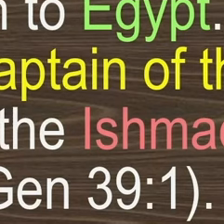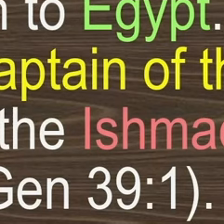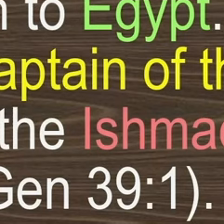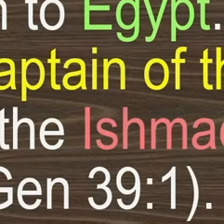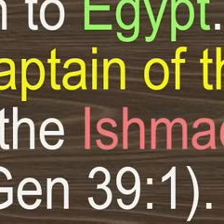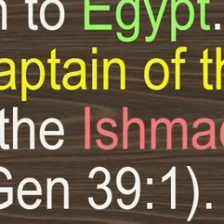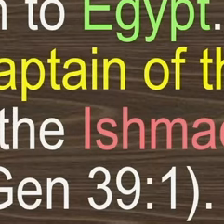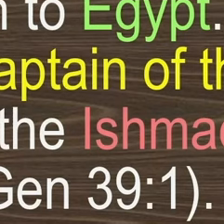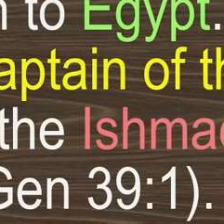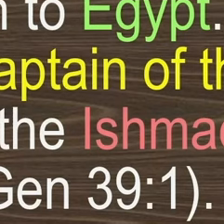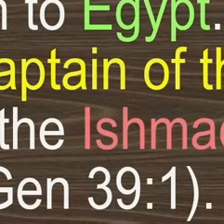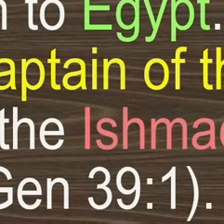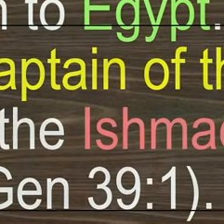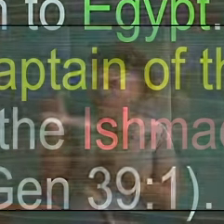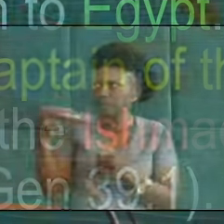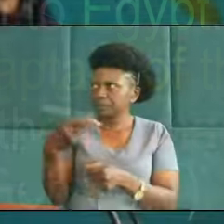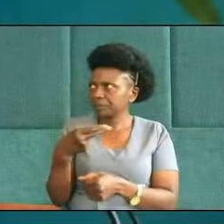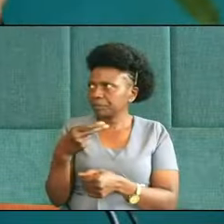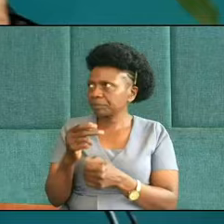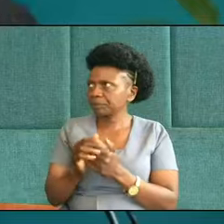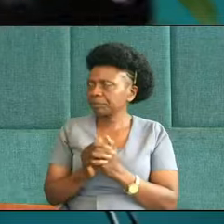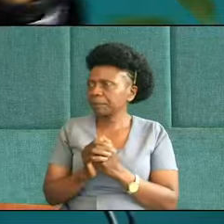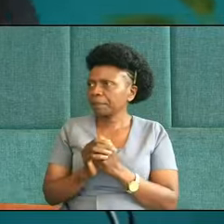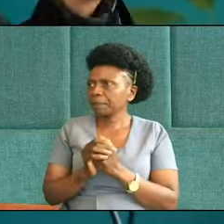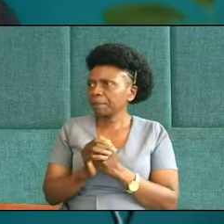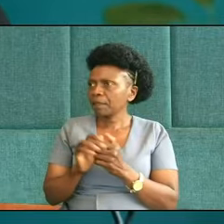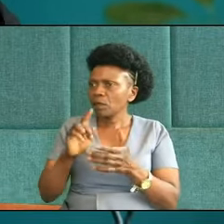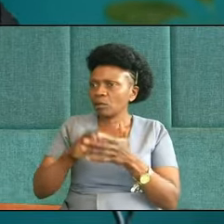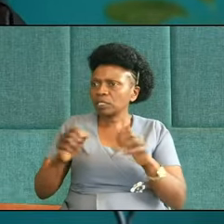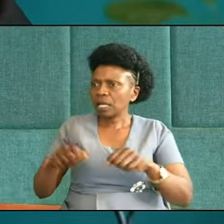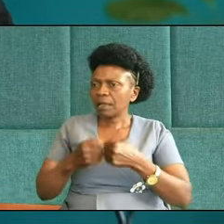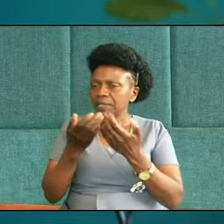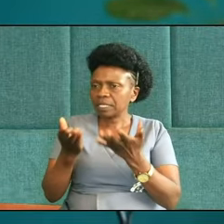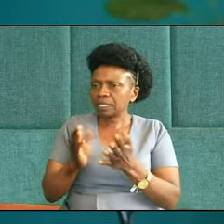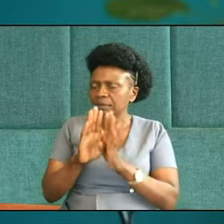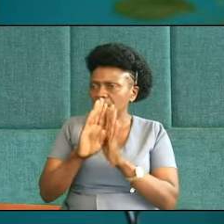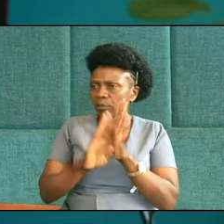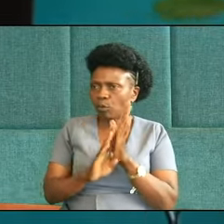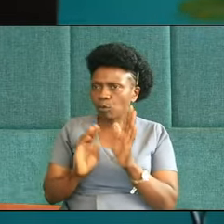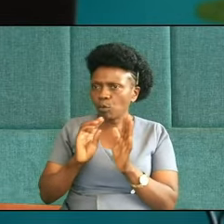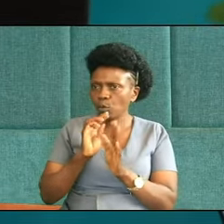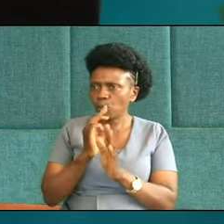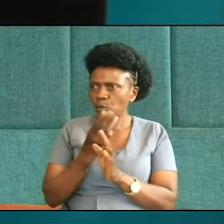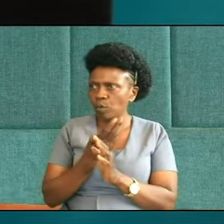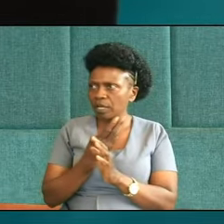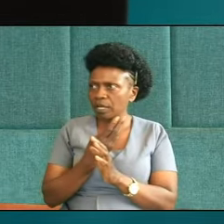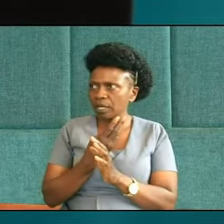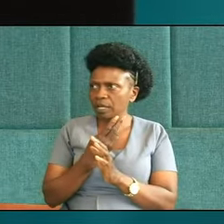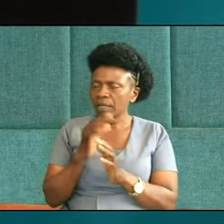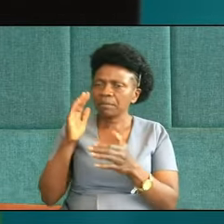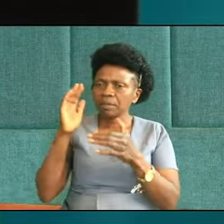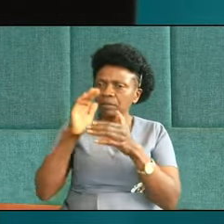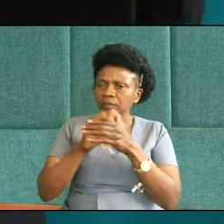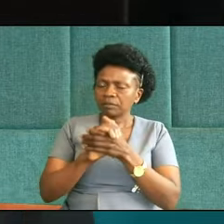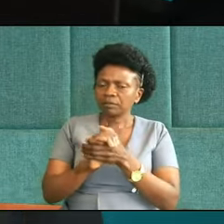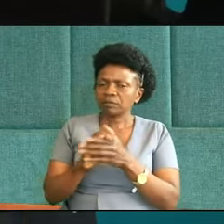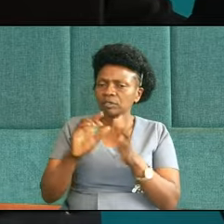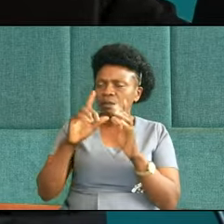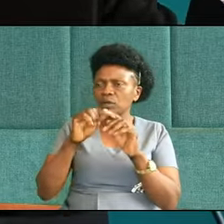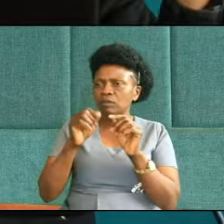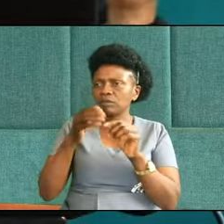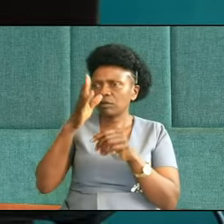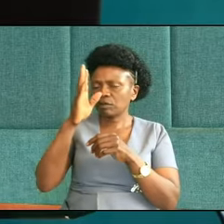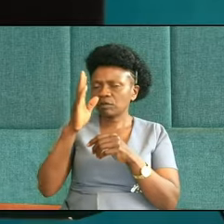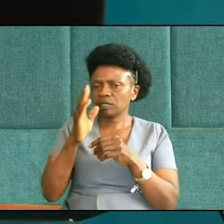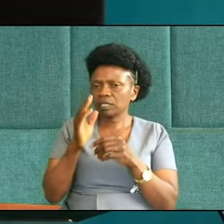about Judah. Now, wait a minute. What's happening here in the Bible? Well, we who believe the word of God and believe the Bible is